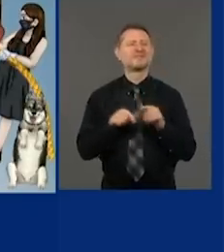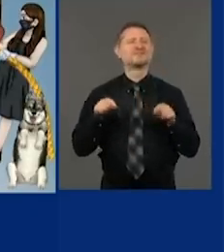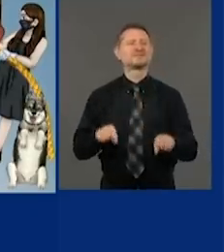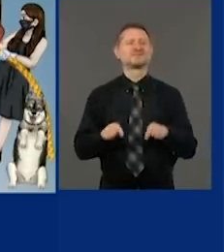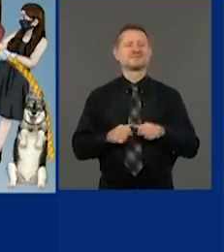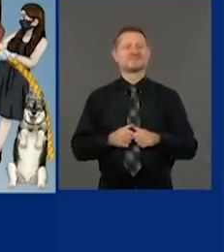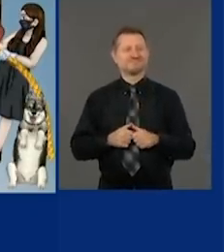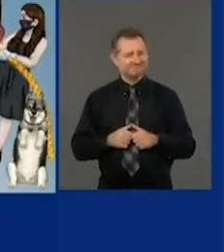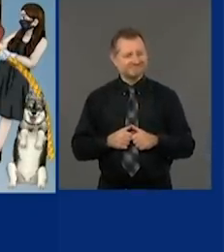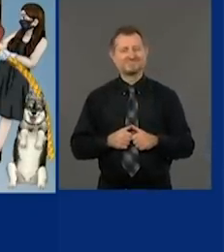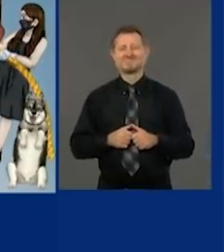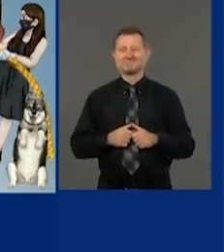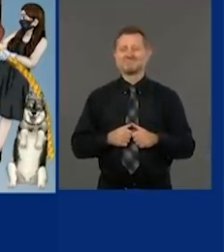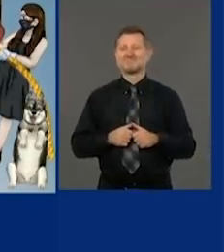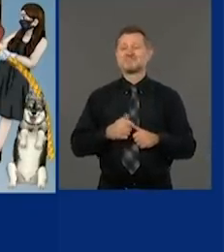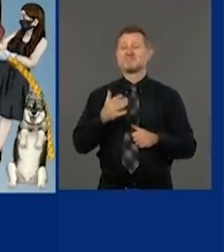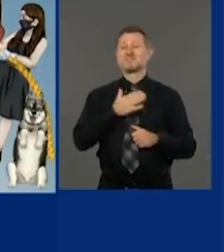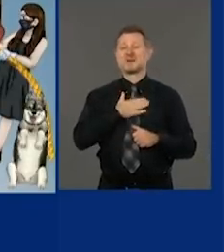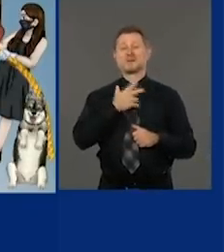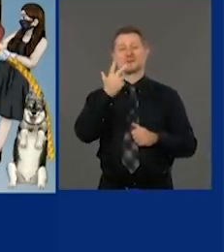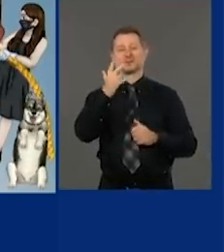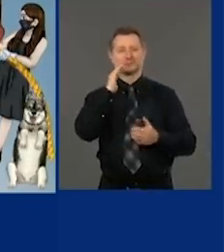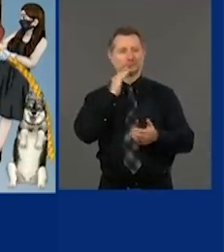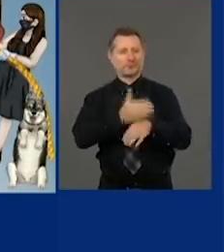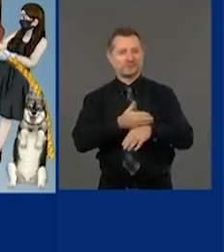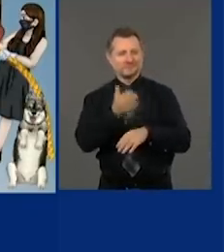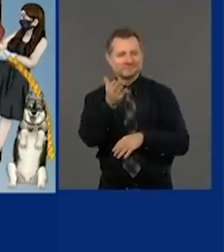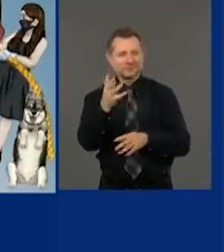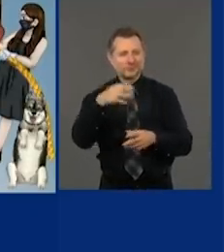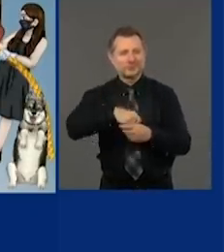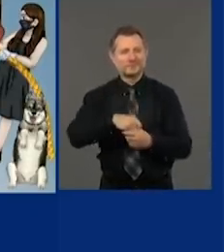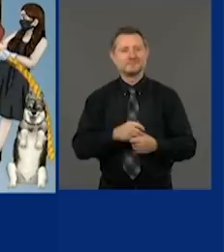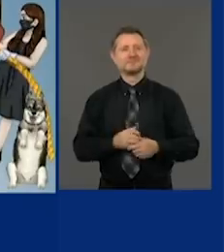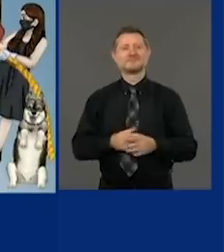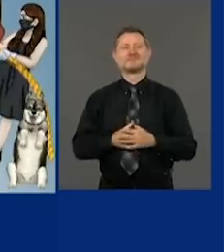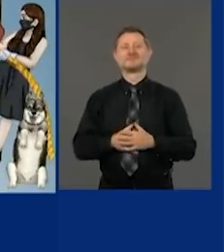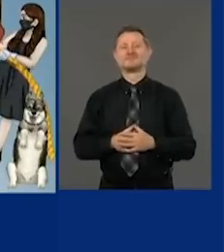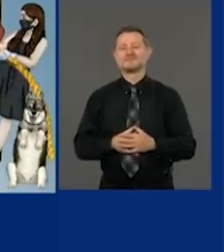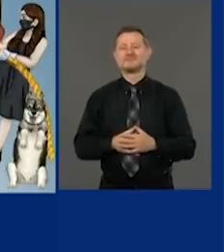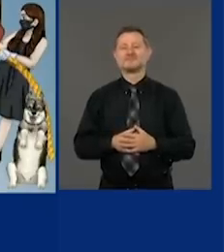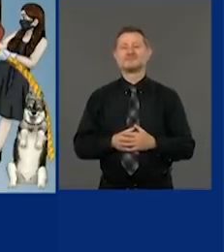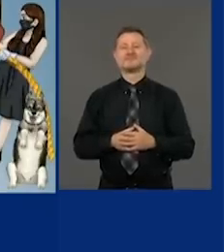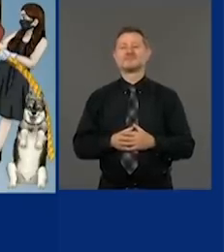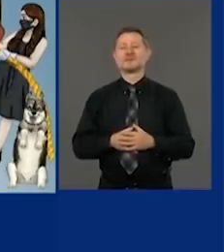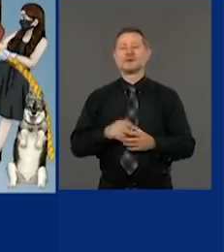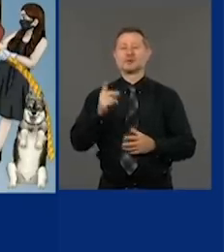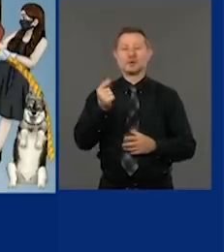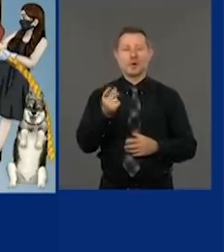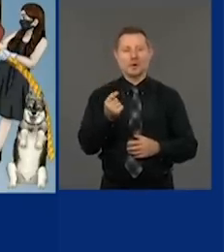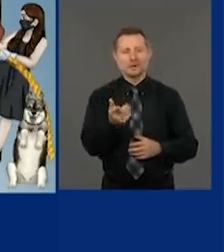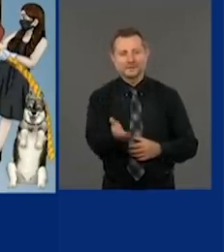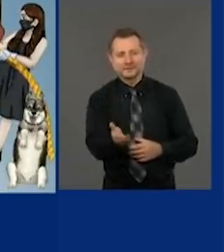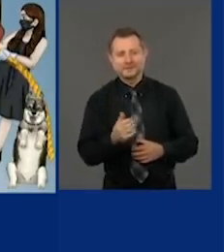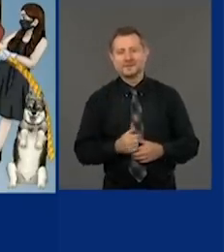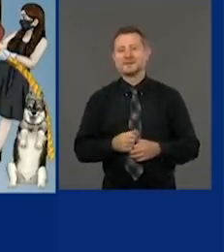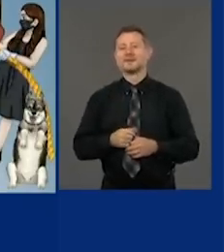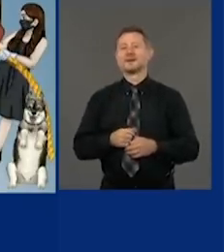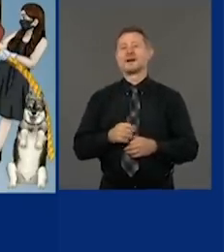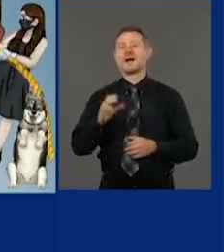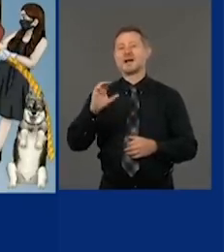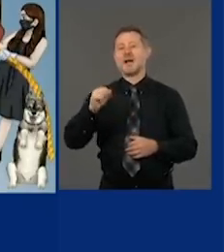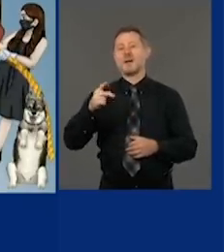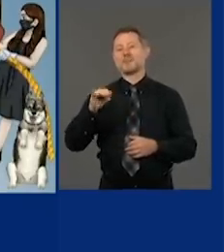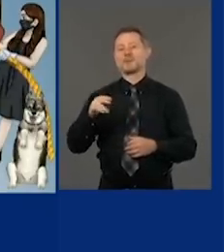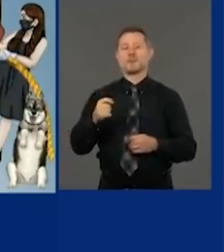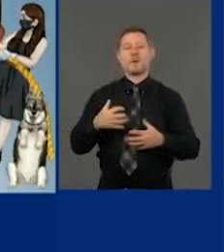I have my three daughters there. That's Captain. They have him a little paunchy. He's on a diet. He's not